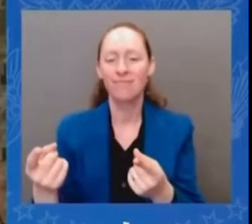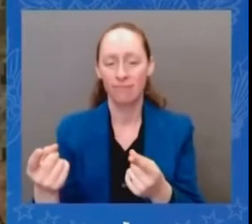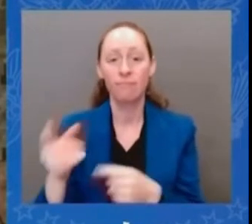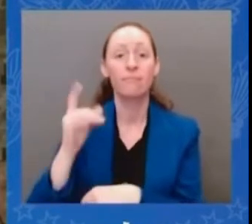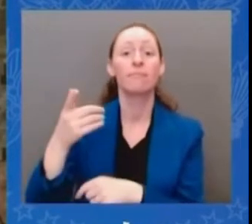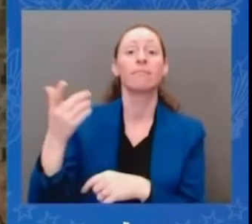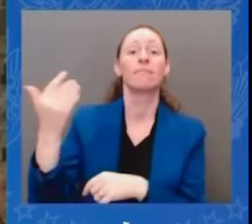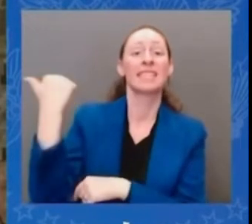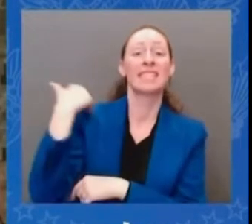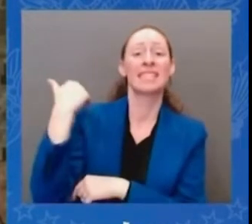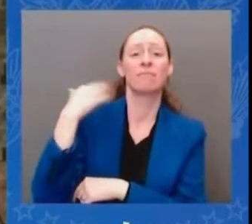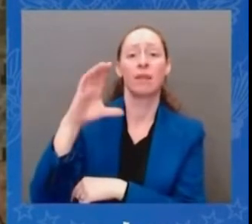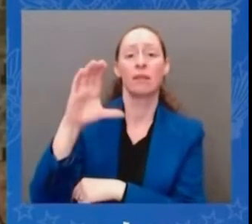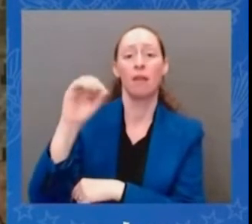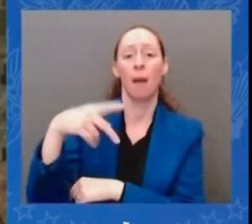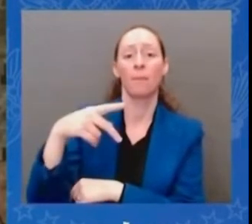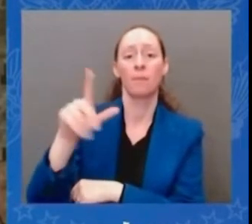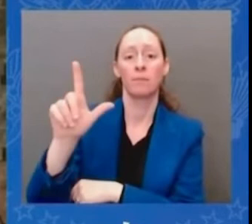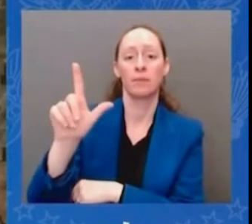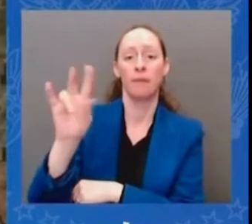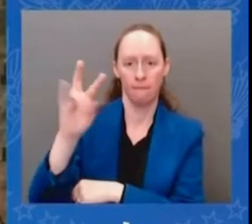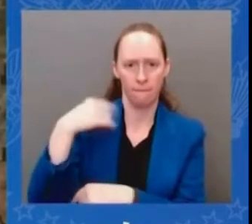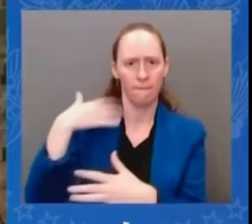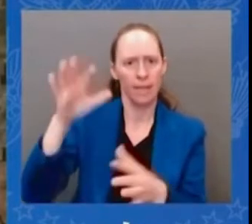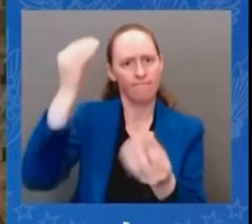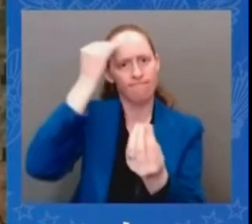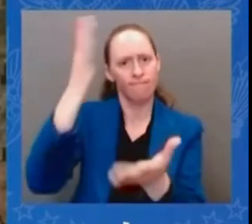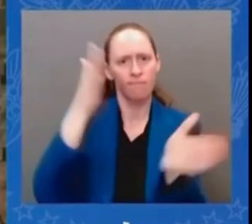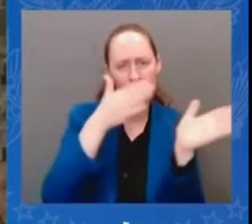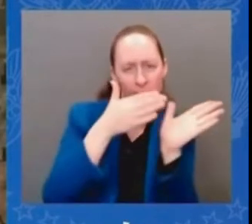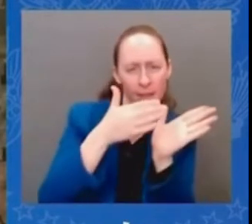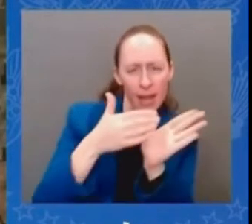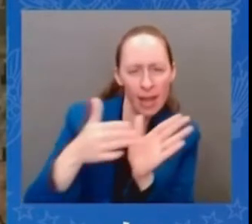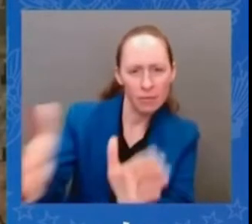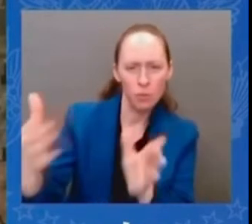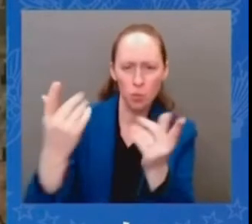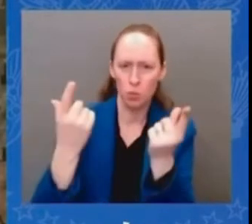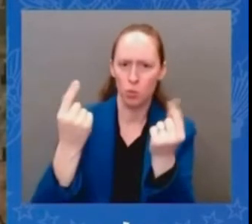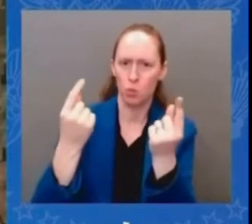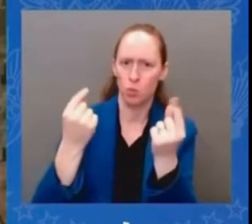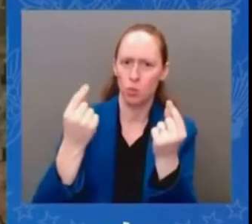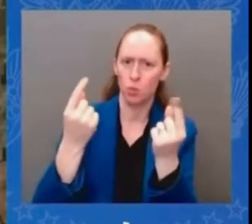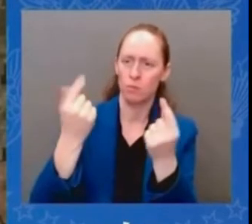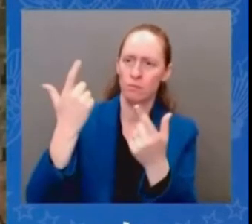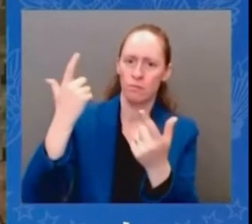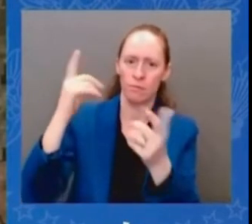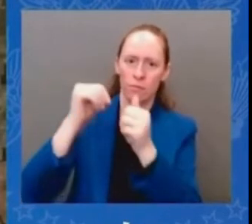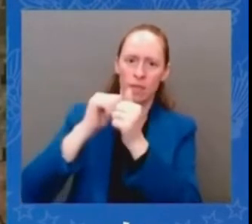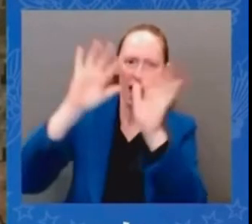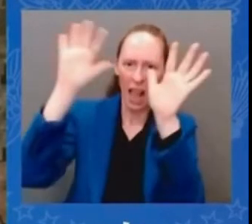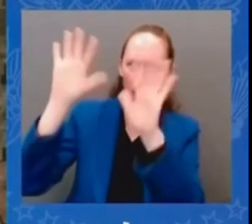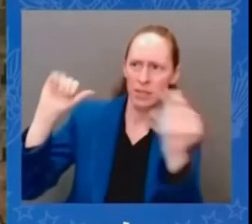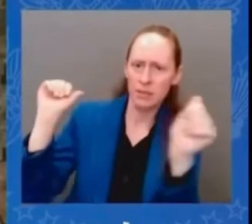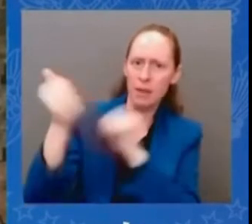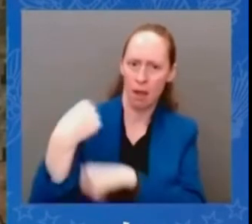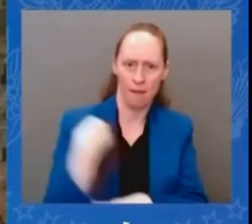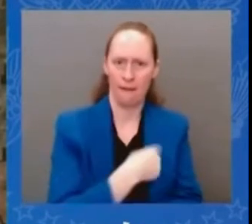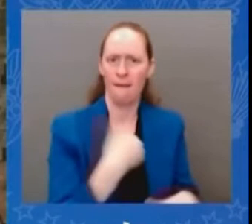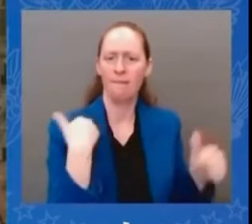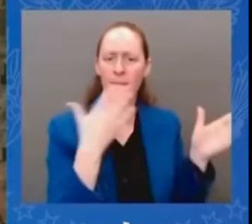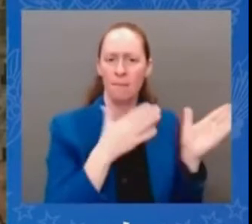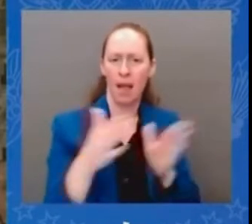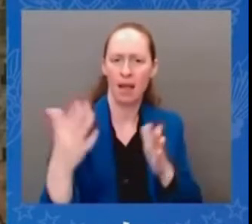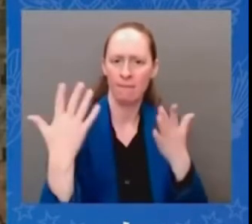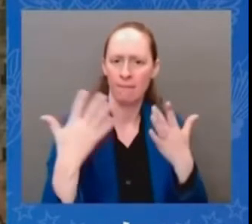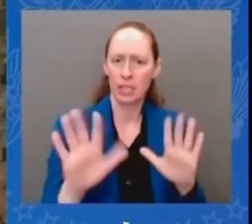home and around the world the united states will meet the united states will meet our emissions target under the targets under the paris agreement